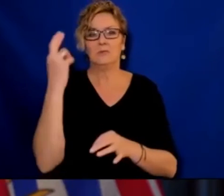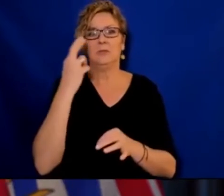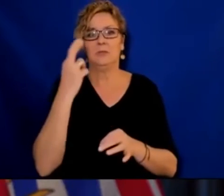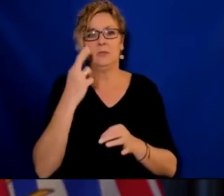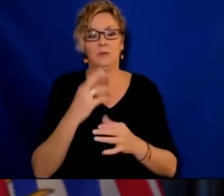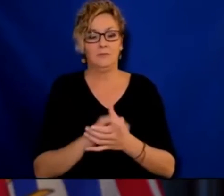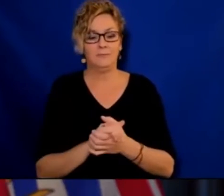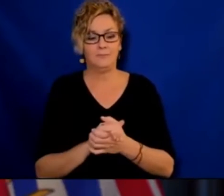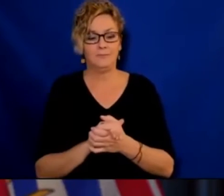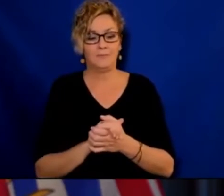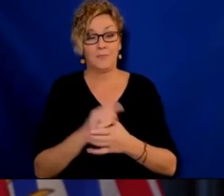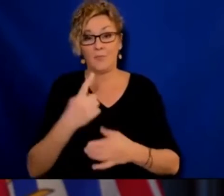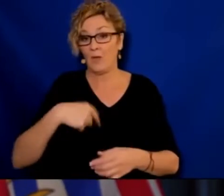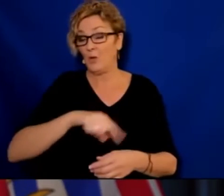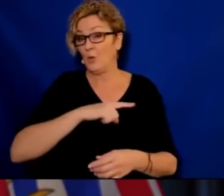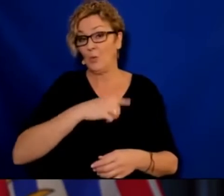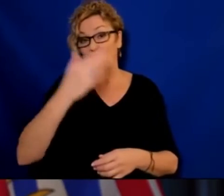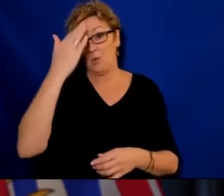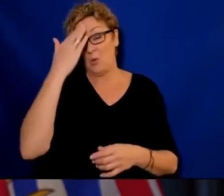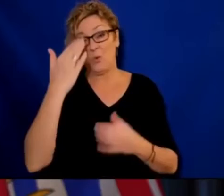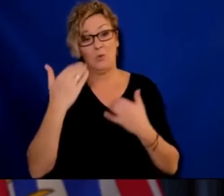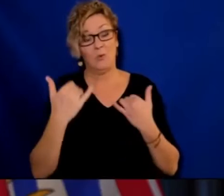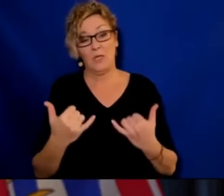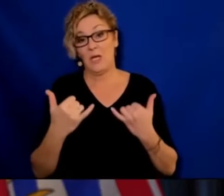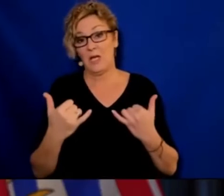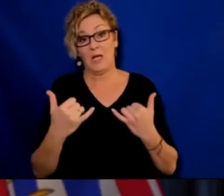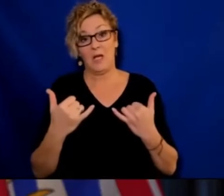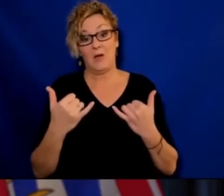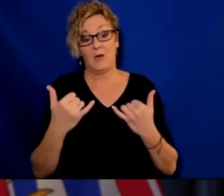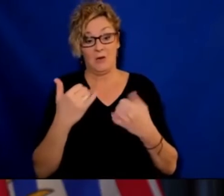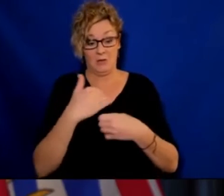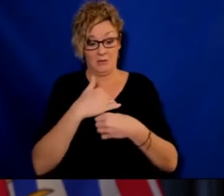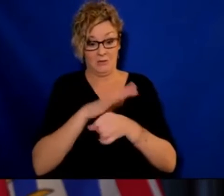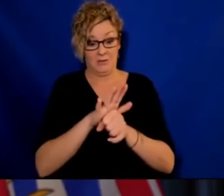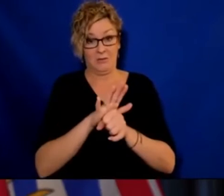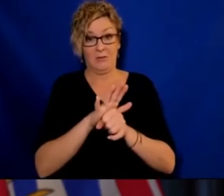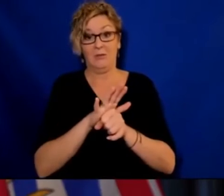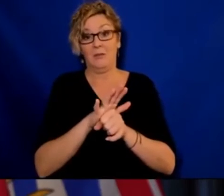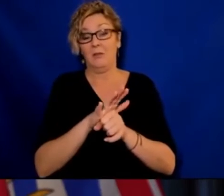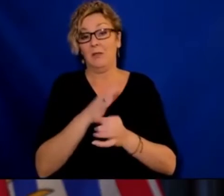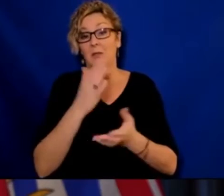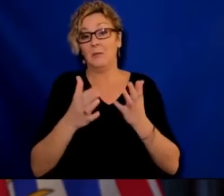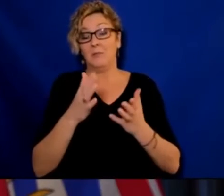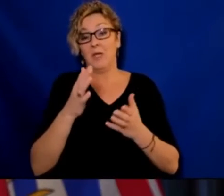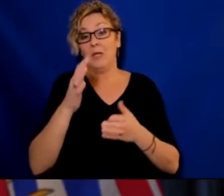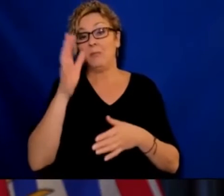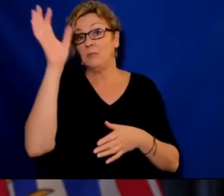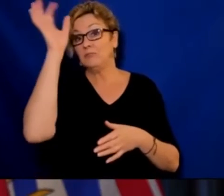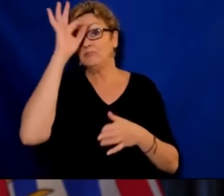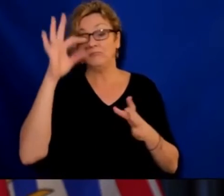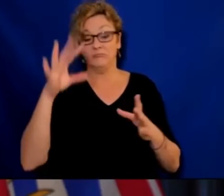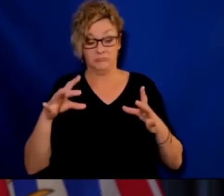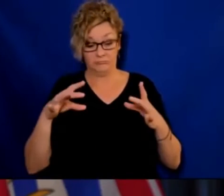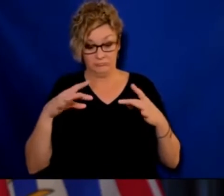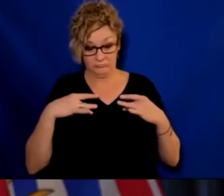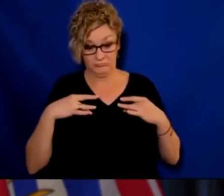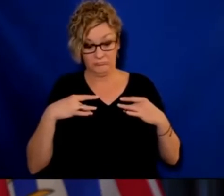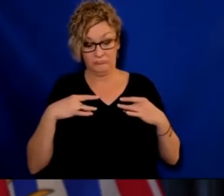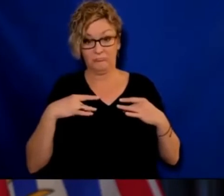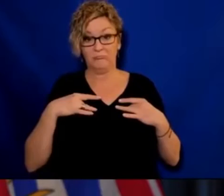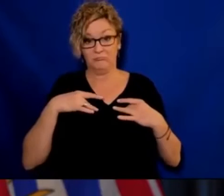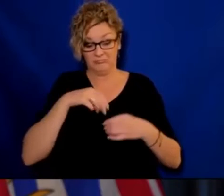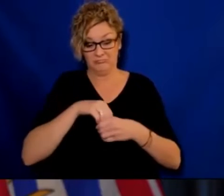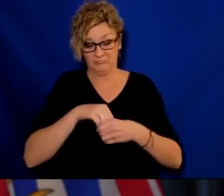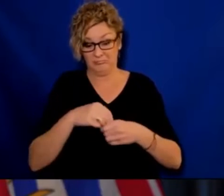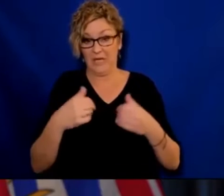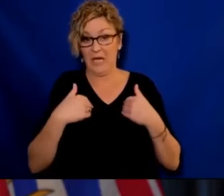now. And we know that the virus comes with us. And when we travel, we bring that risk with us. And we take home the risk